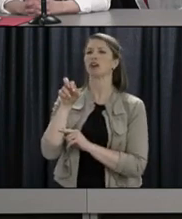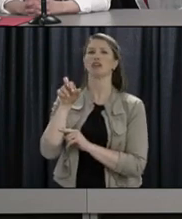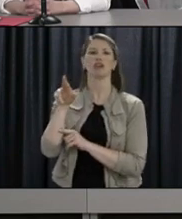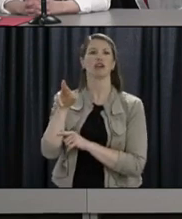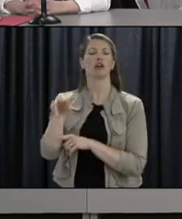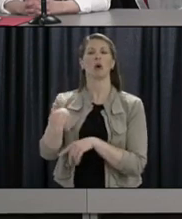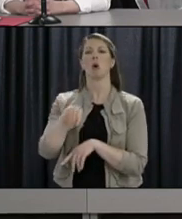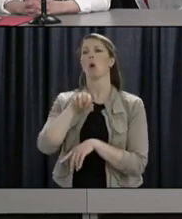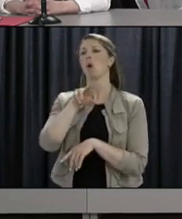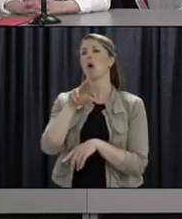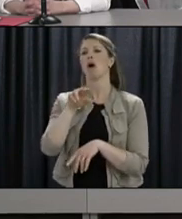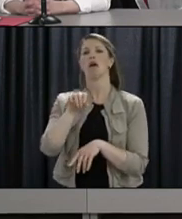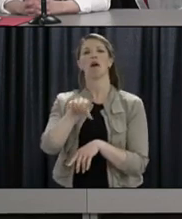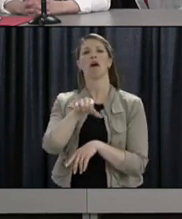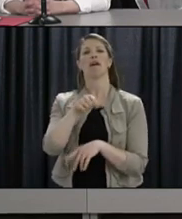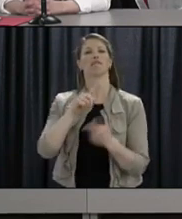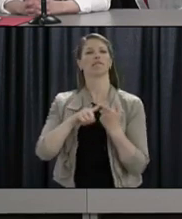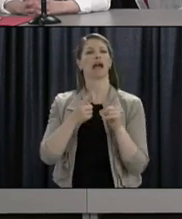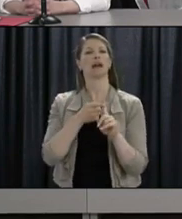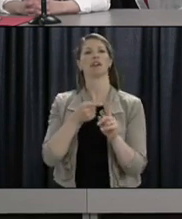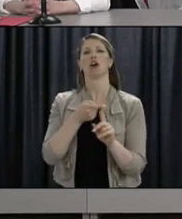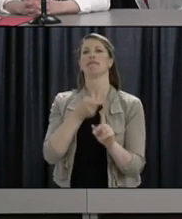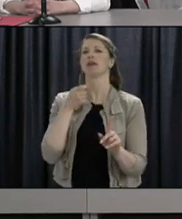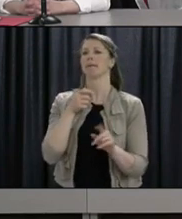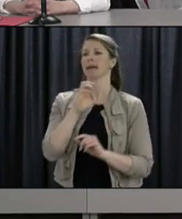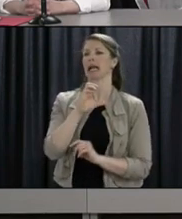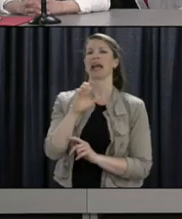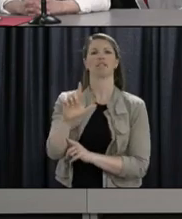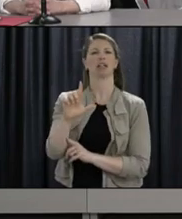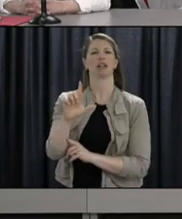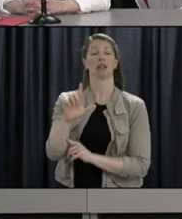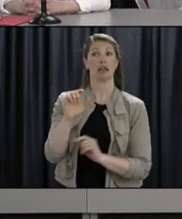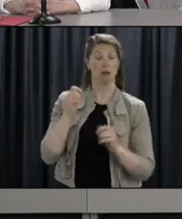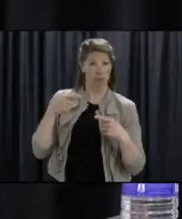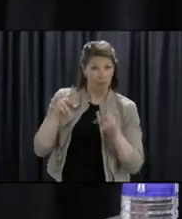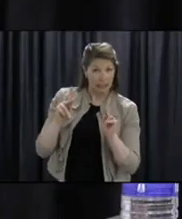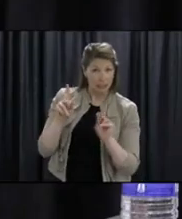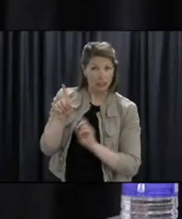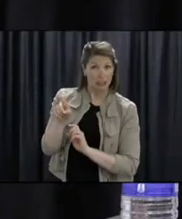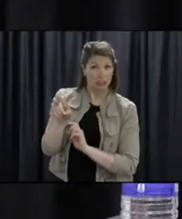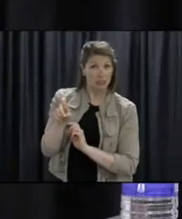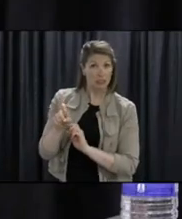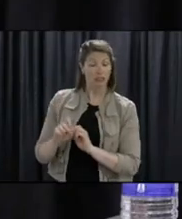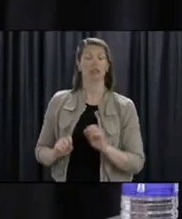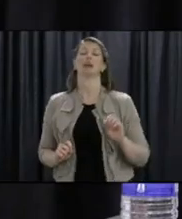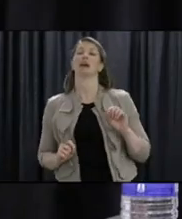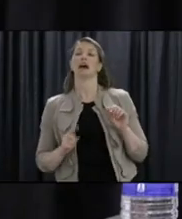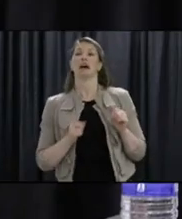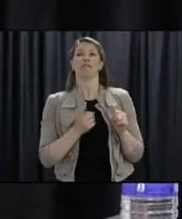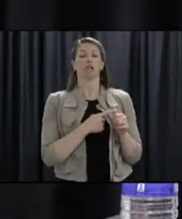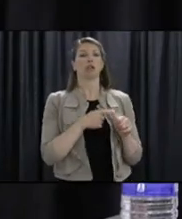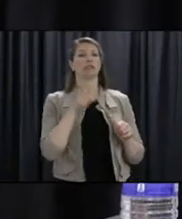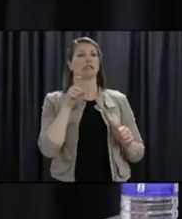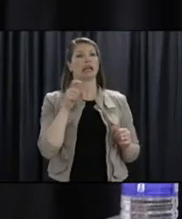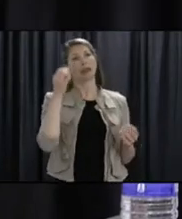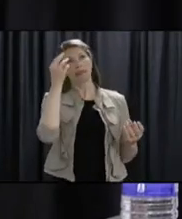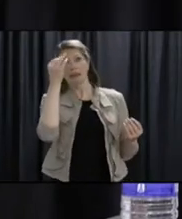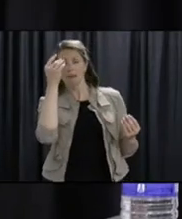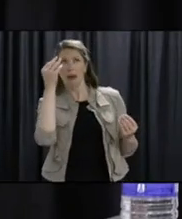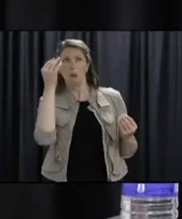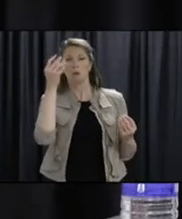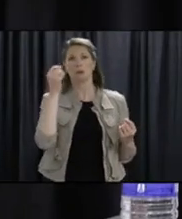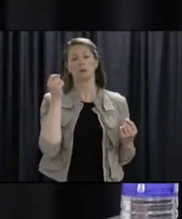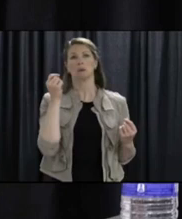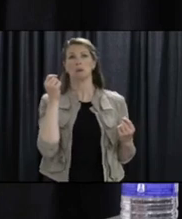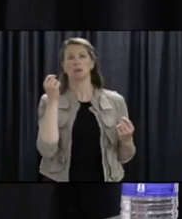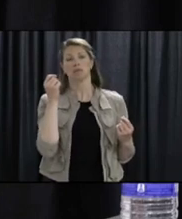reside in St. John? So I think you have to take that into consideration. Obviously, the intent here